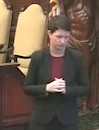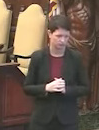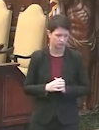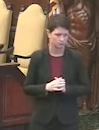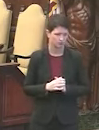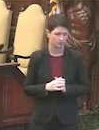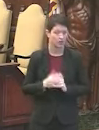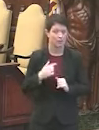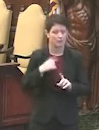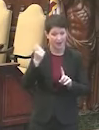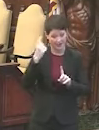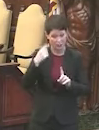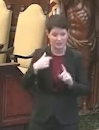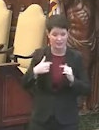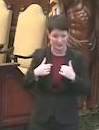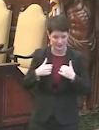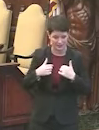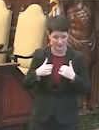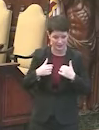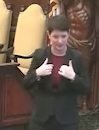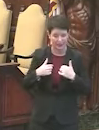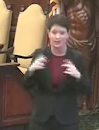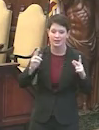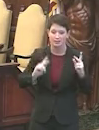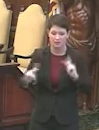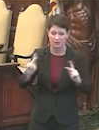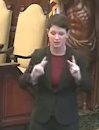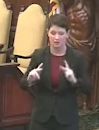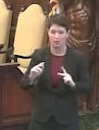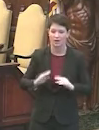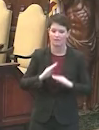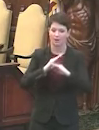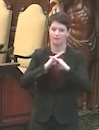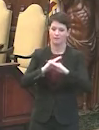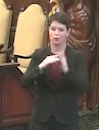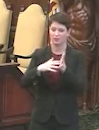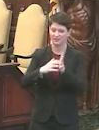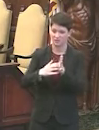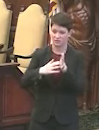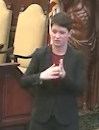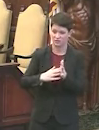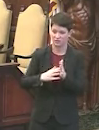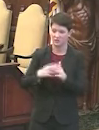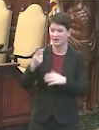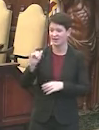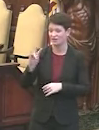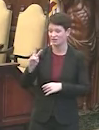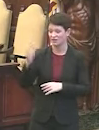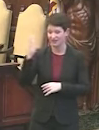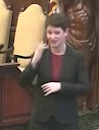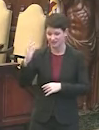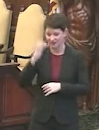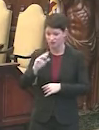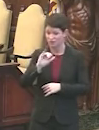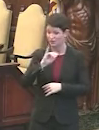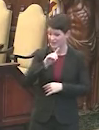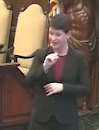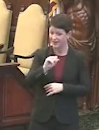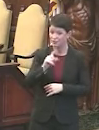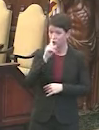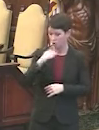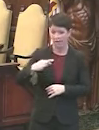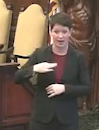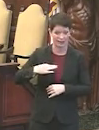my understanding is, and I'll need to double check that people who have immune deficiency due to HIV infection. So full-blown AIDS are